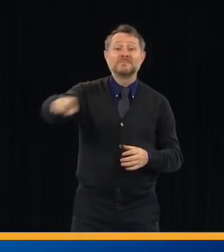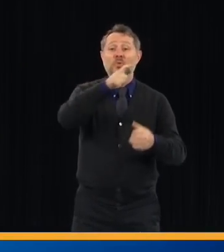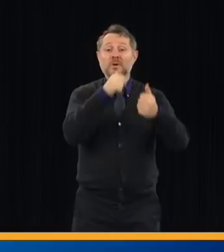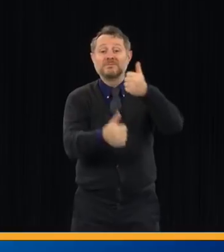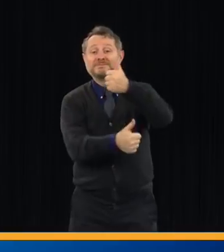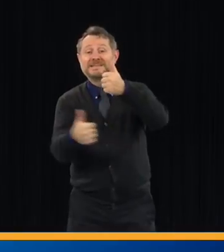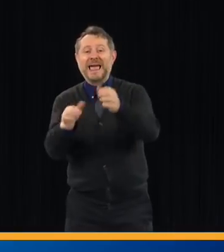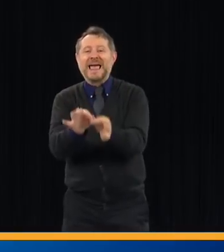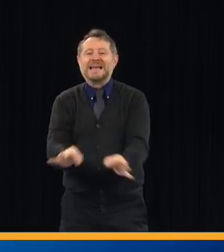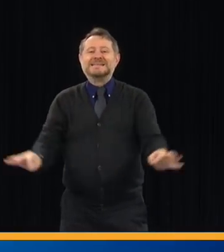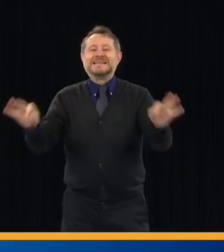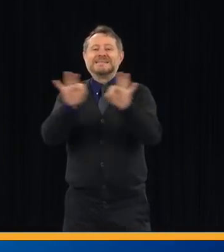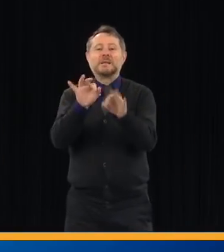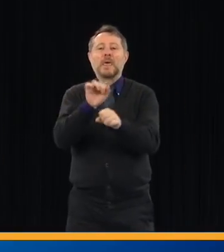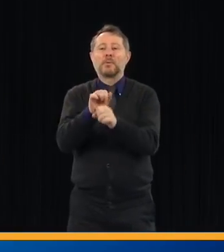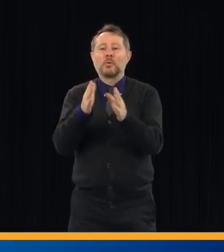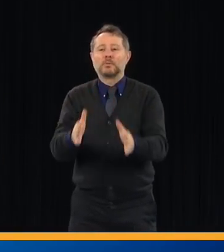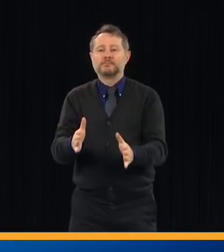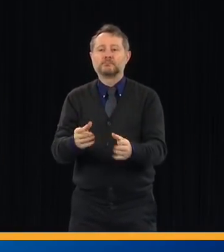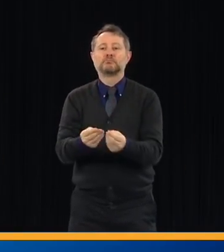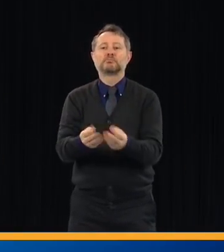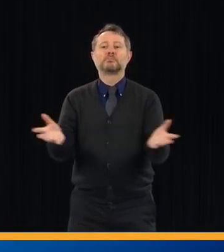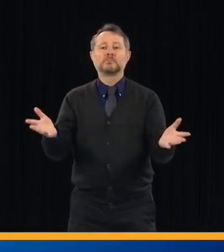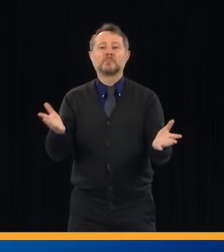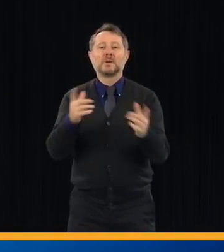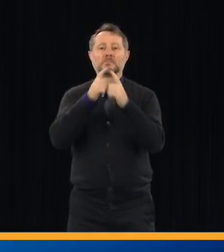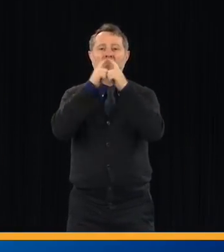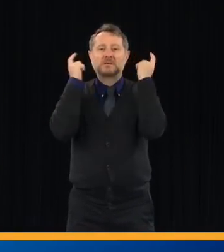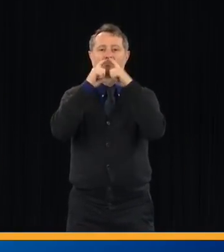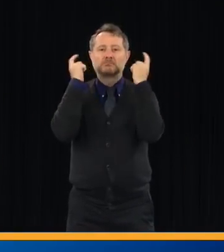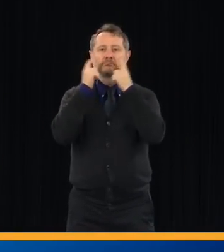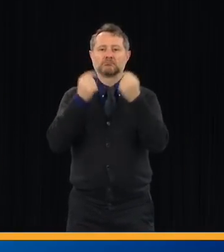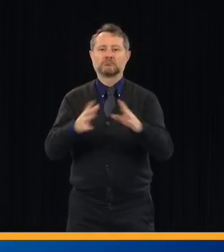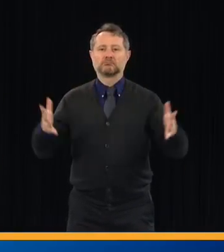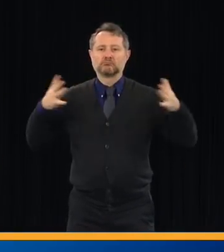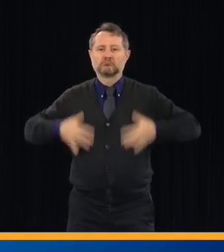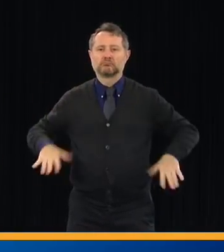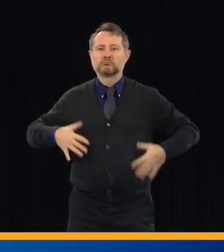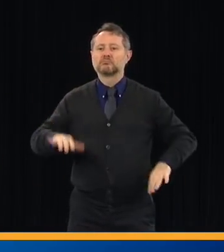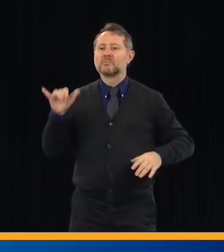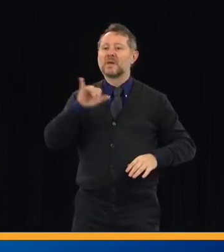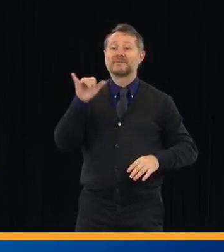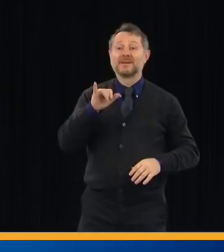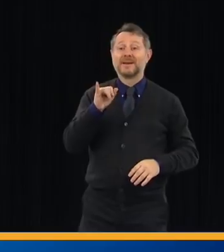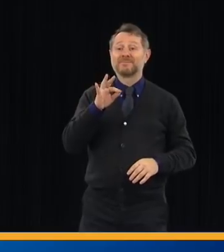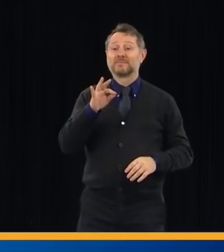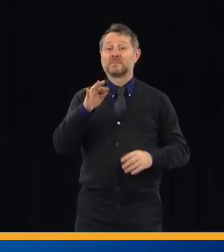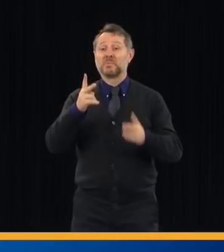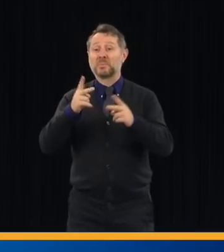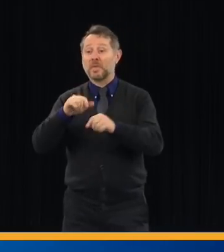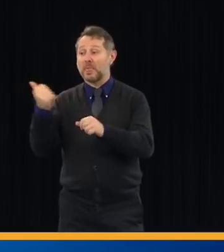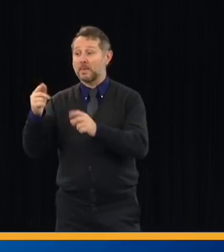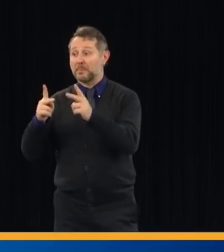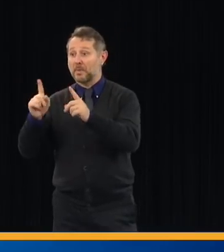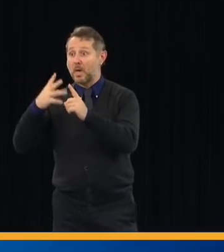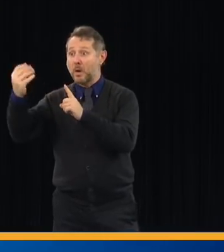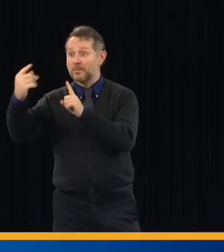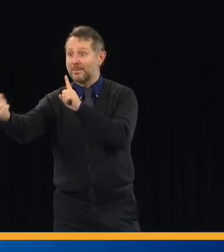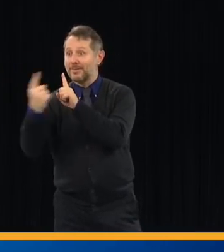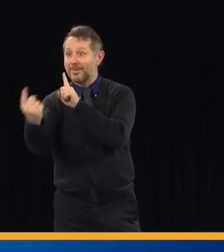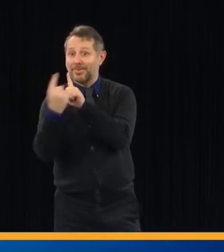surgical face mask to their employees when they are interacting with the public, and they should